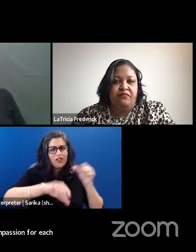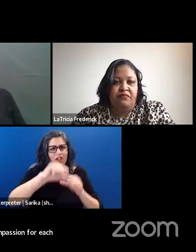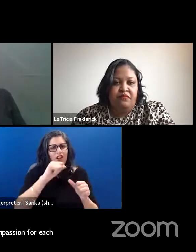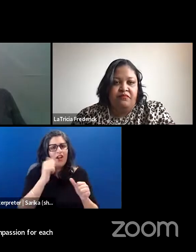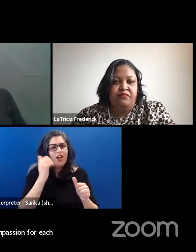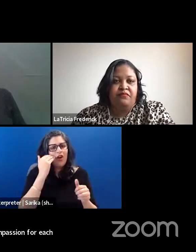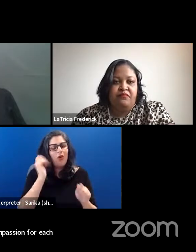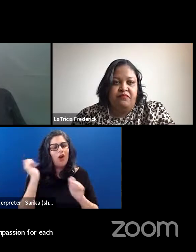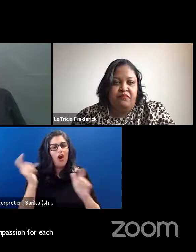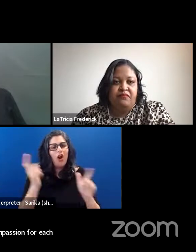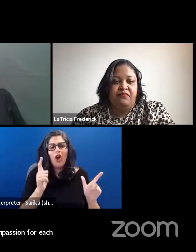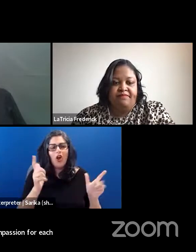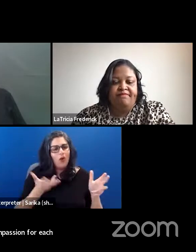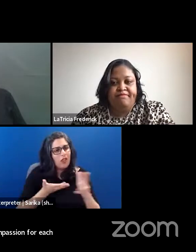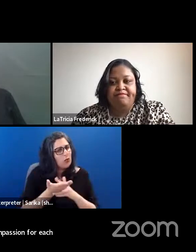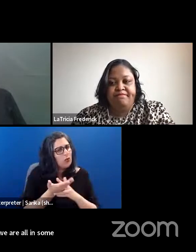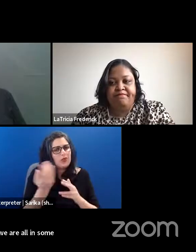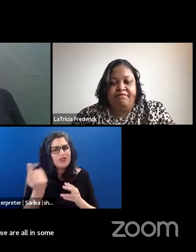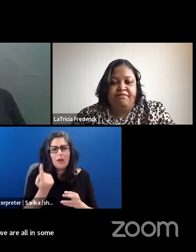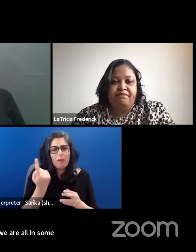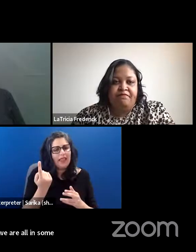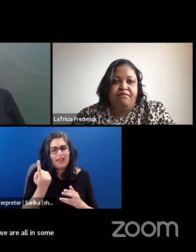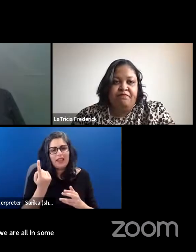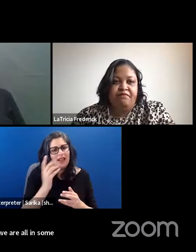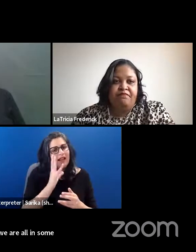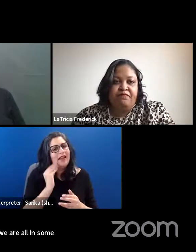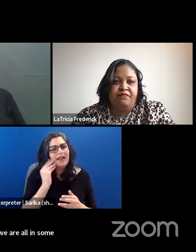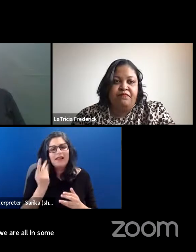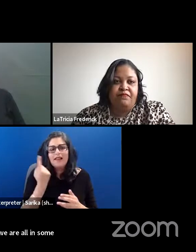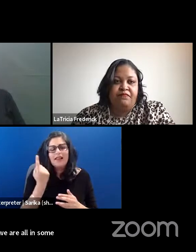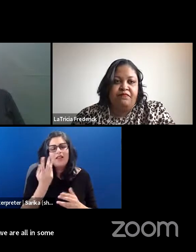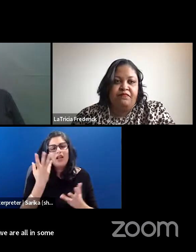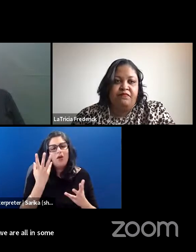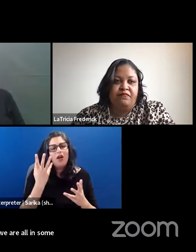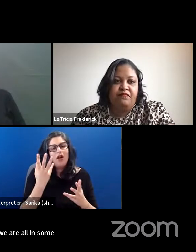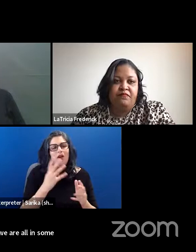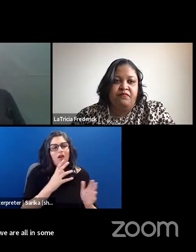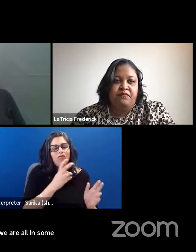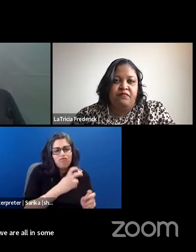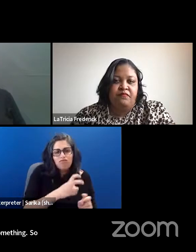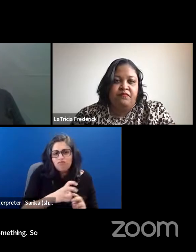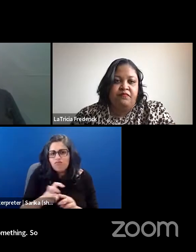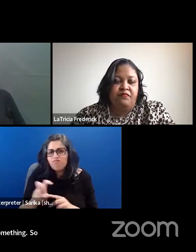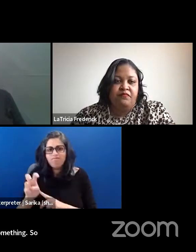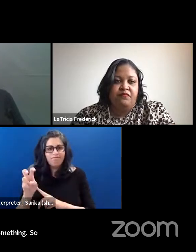way, we're all going through something. And, and so I want to kind of move into